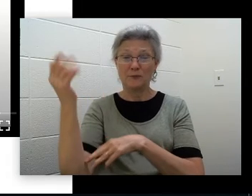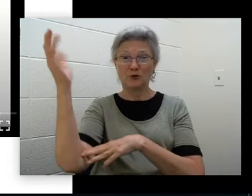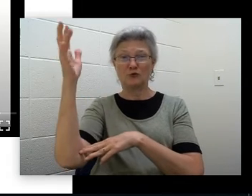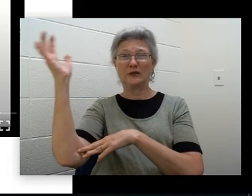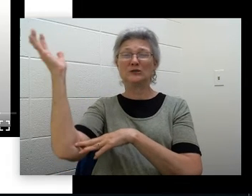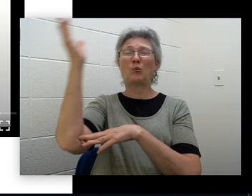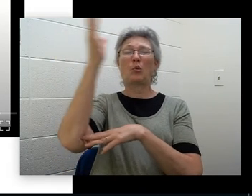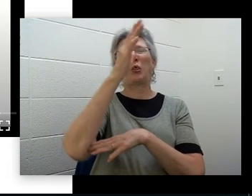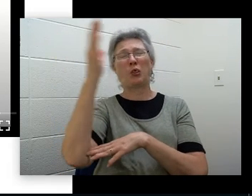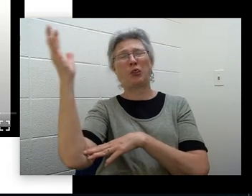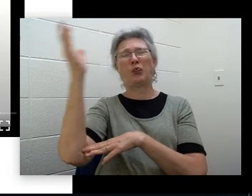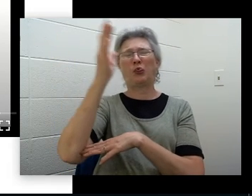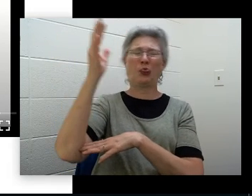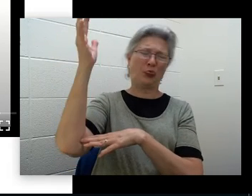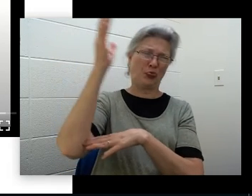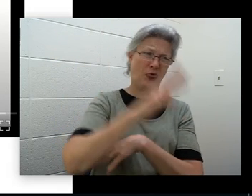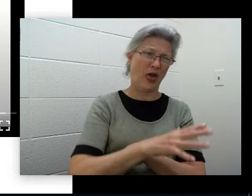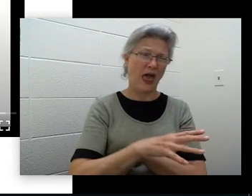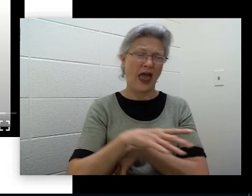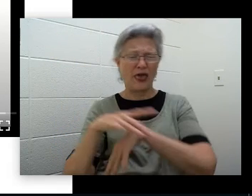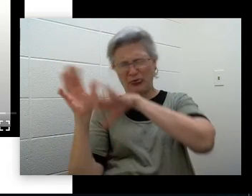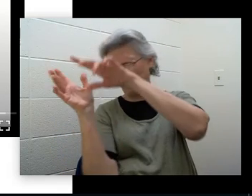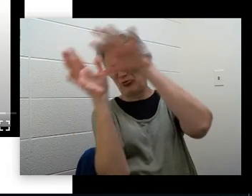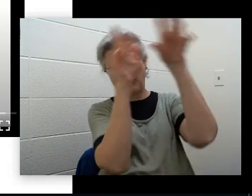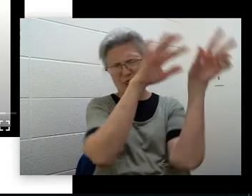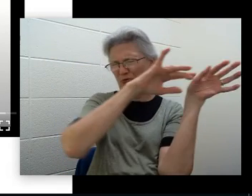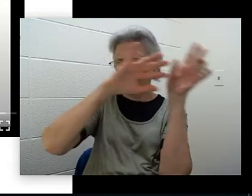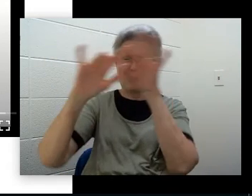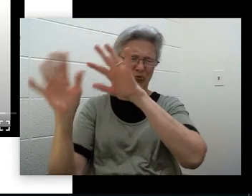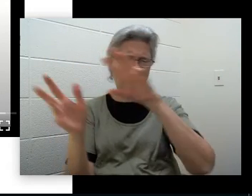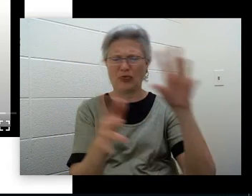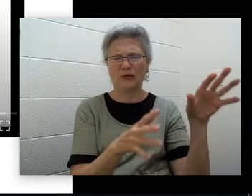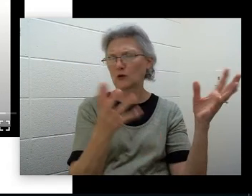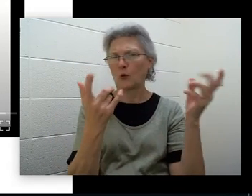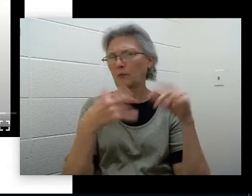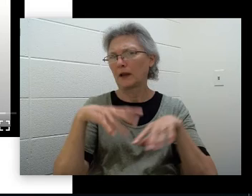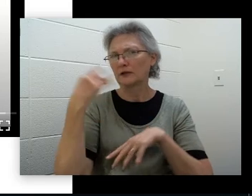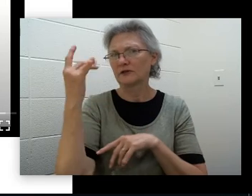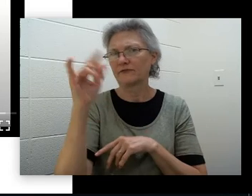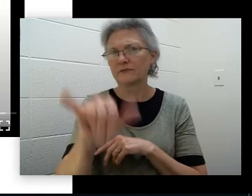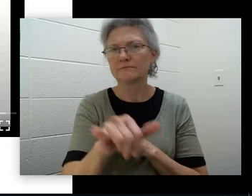and cause things to fly through the air. definitely don't want to be outside for that.